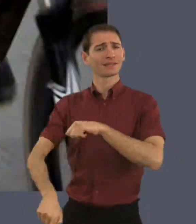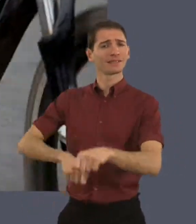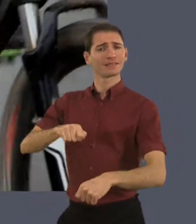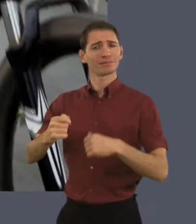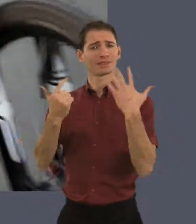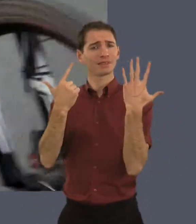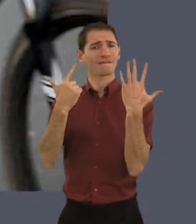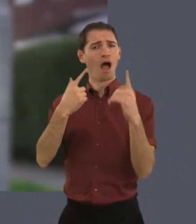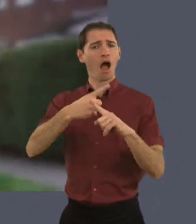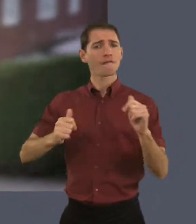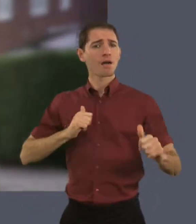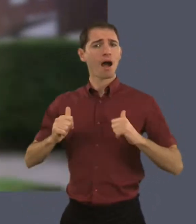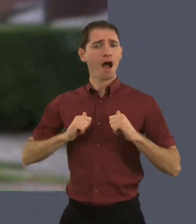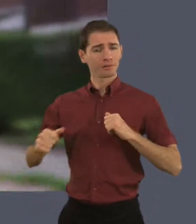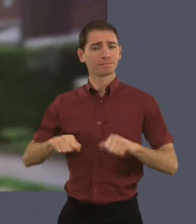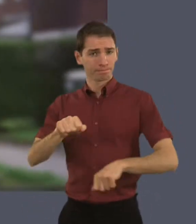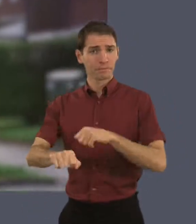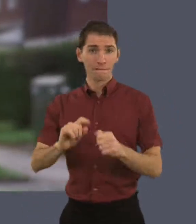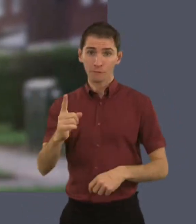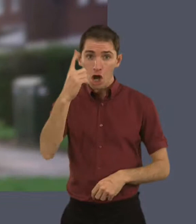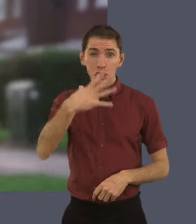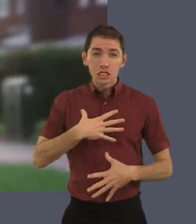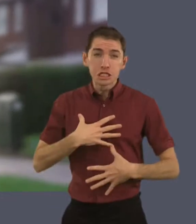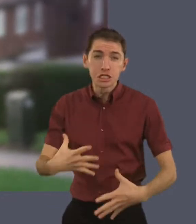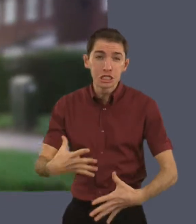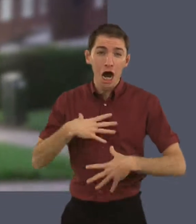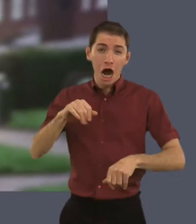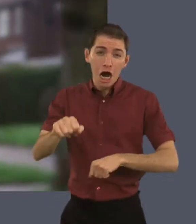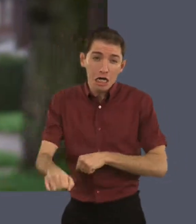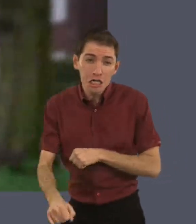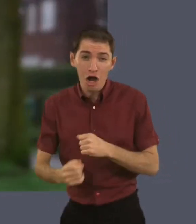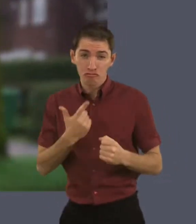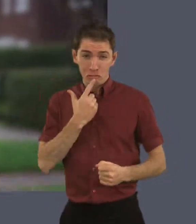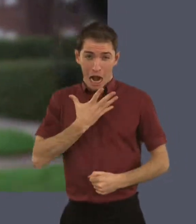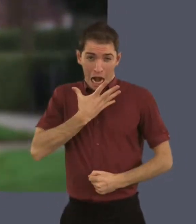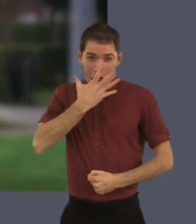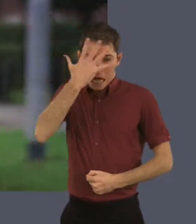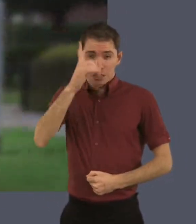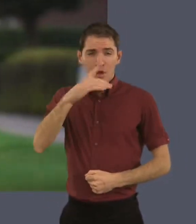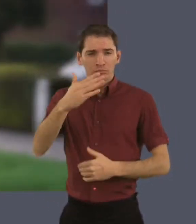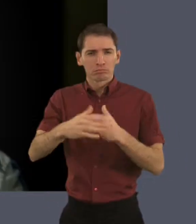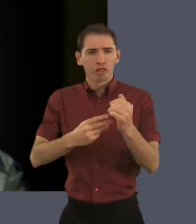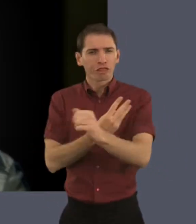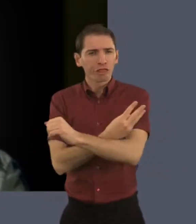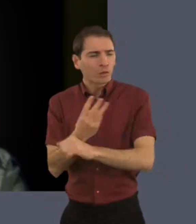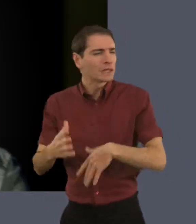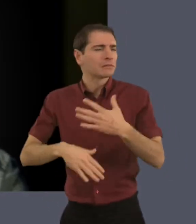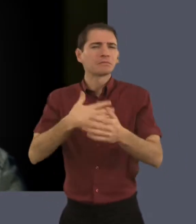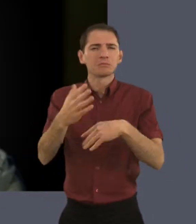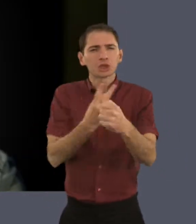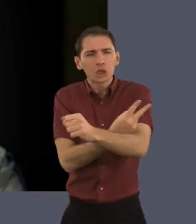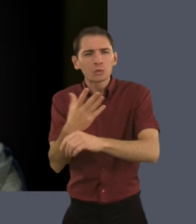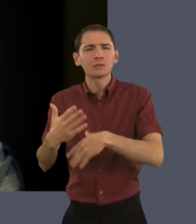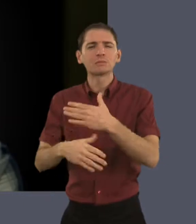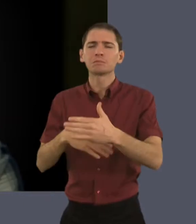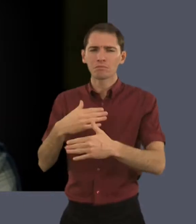seven and a half miles. At first it was difficult getting there. Bright red. But after, say, three weeks